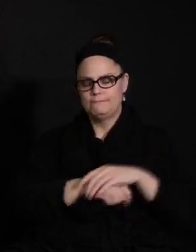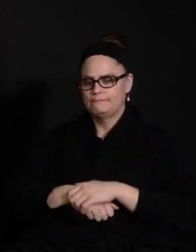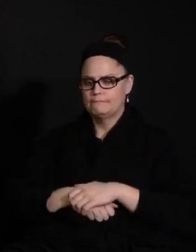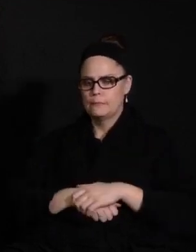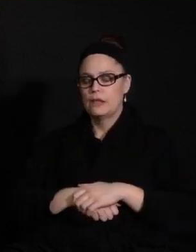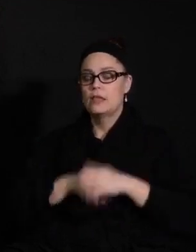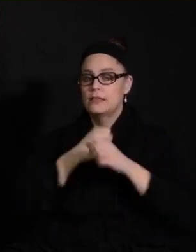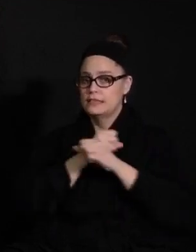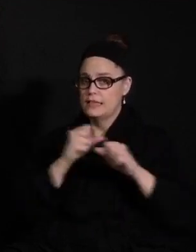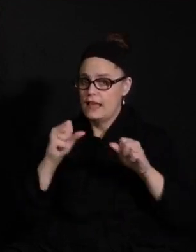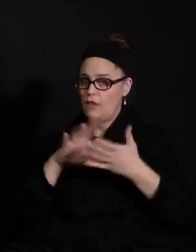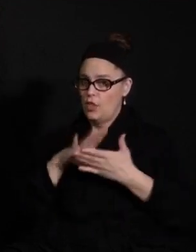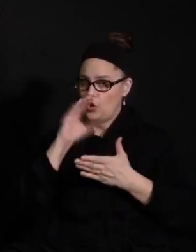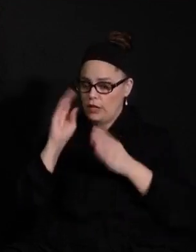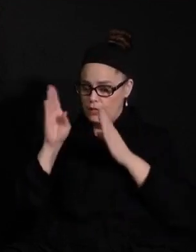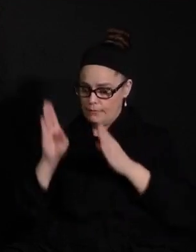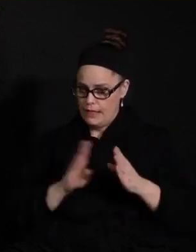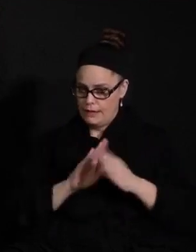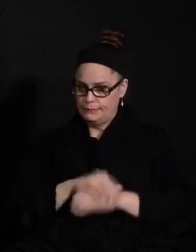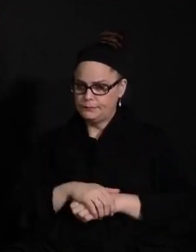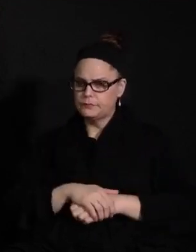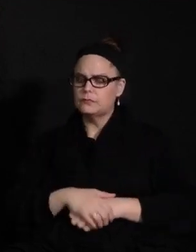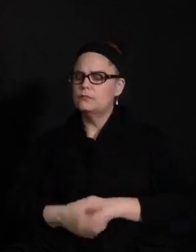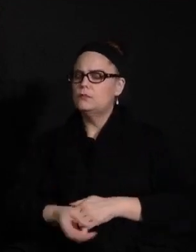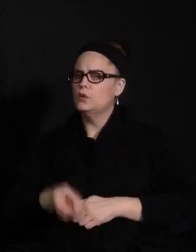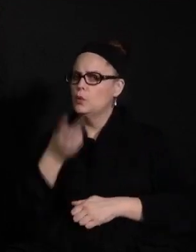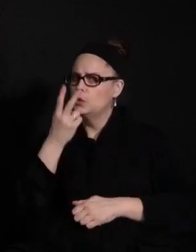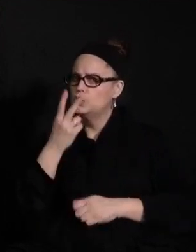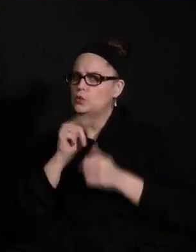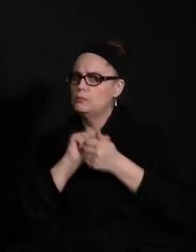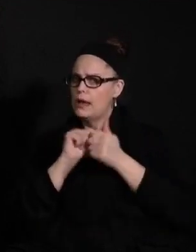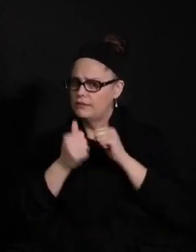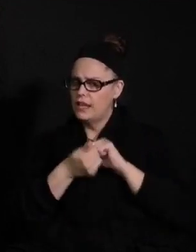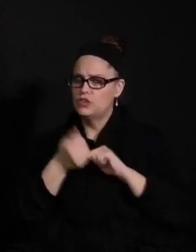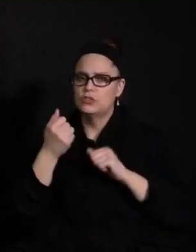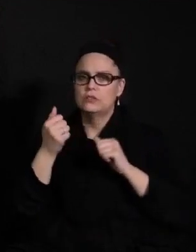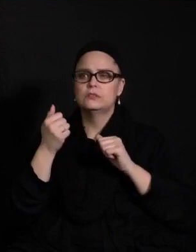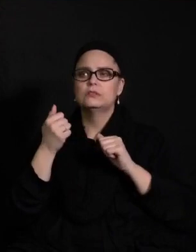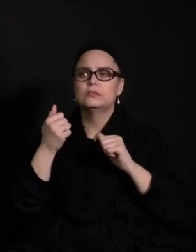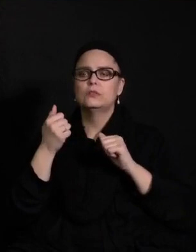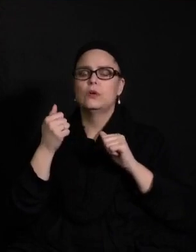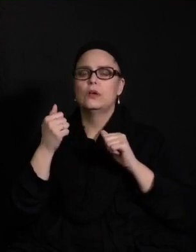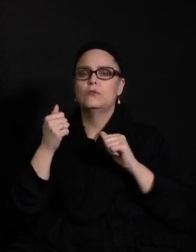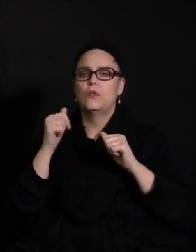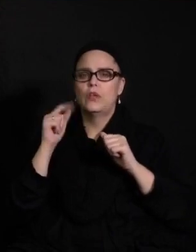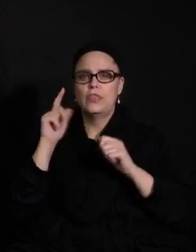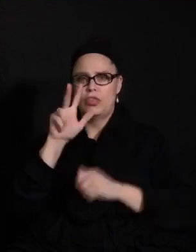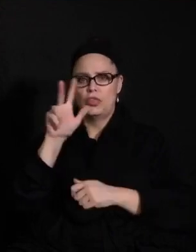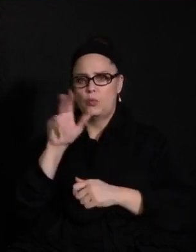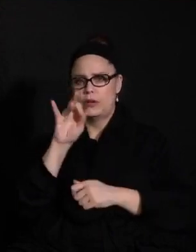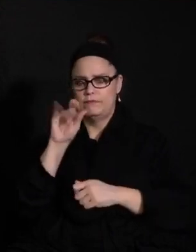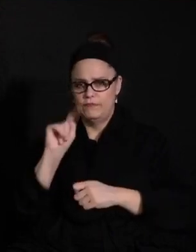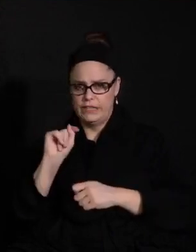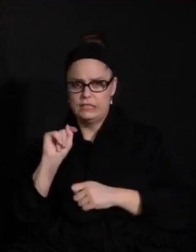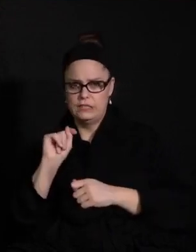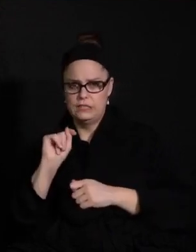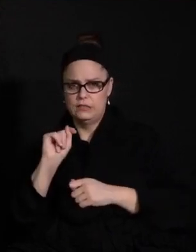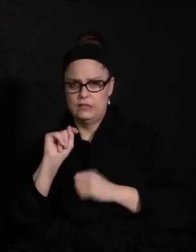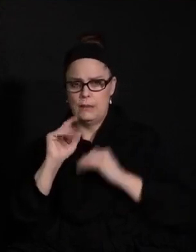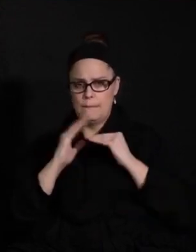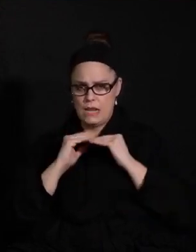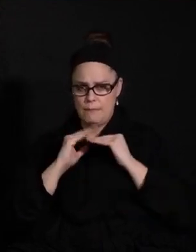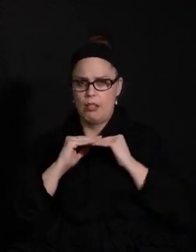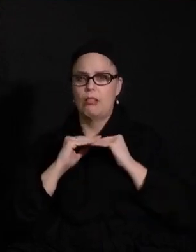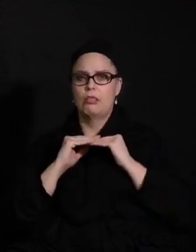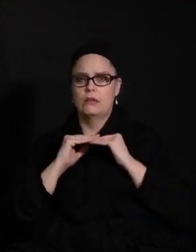There were two different iterations of modifications of the three feet minimal physical distancing. It was added first for the